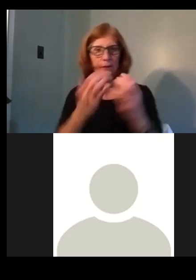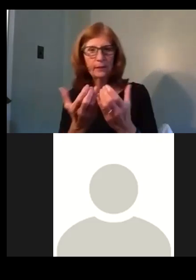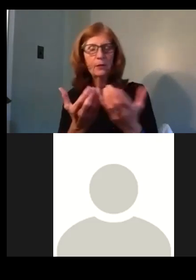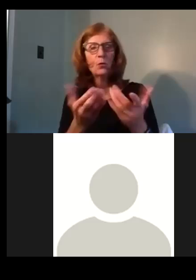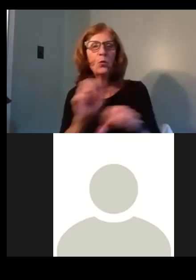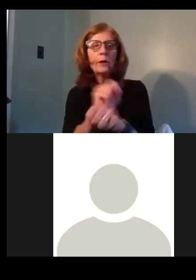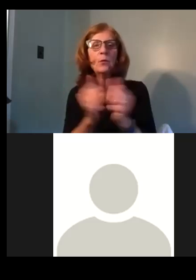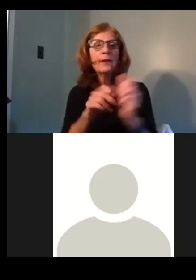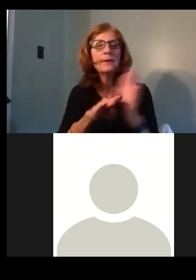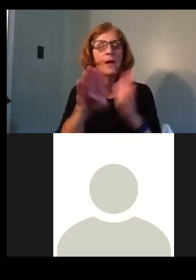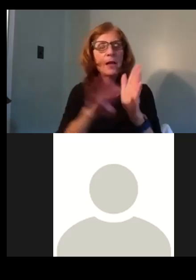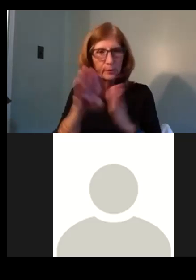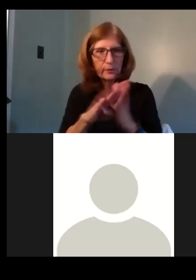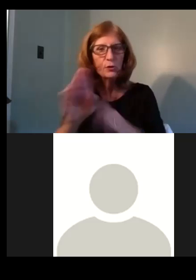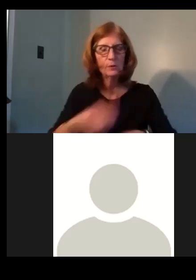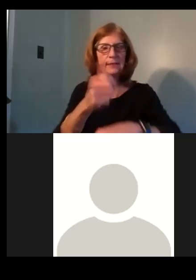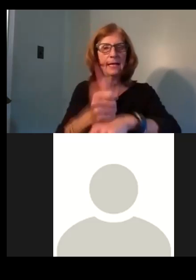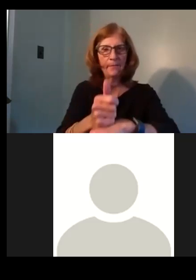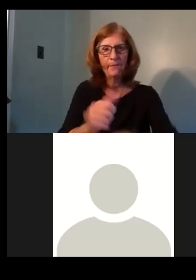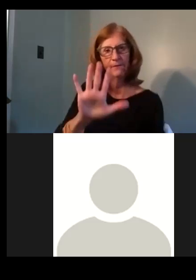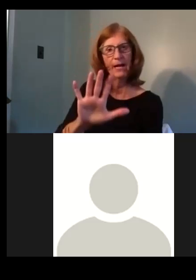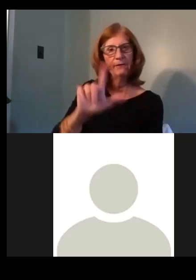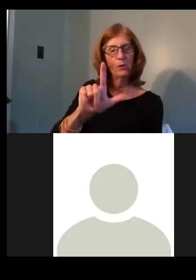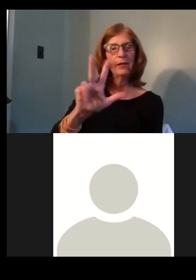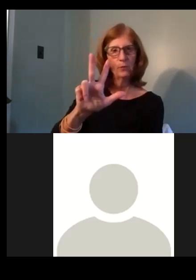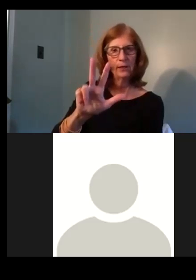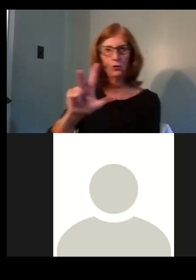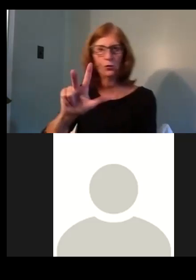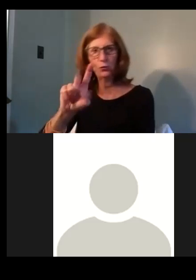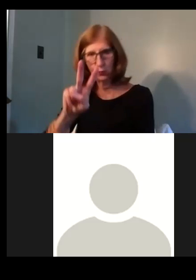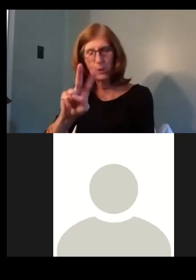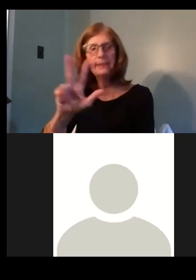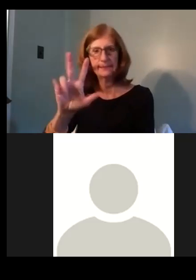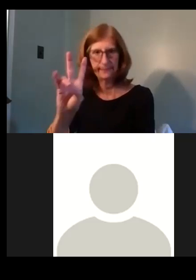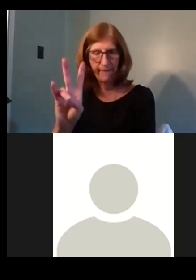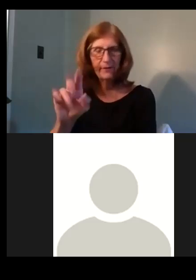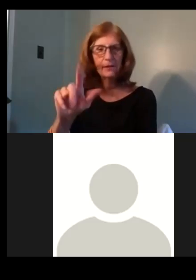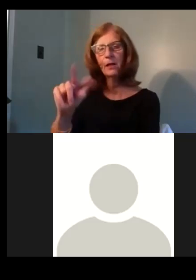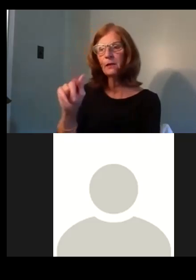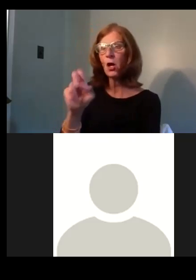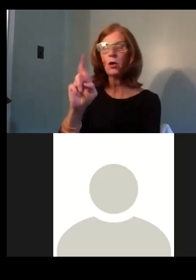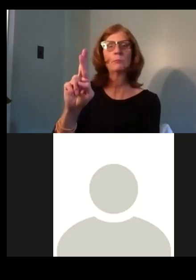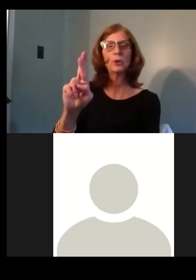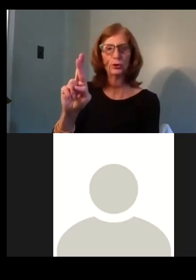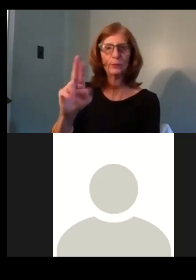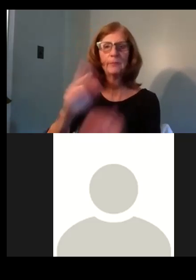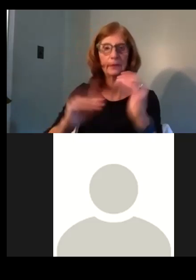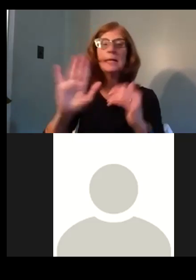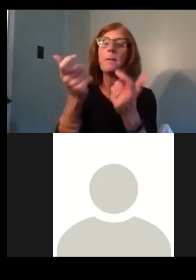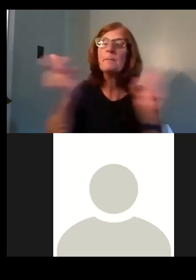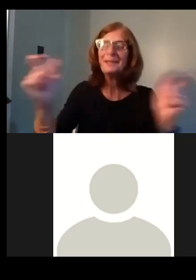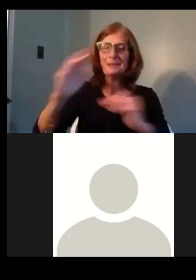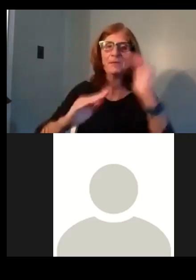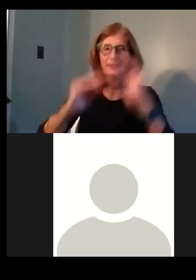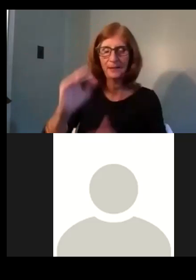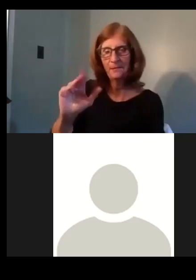on the, um, 523-27 Larimer Avenue building, which is a pretty large building in the, uh, Larimer